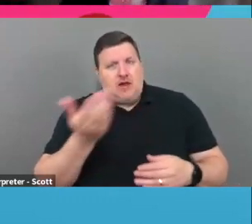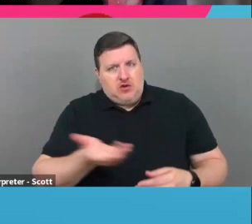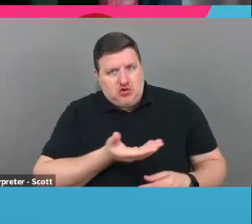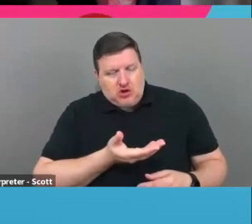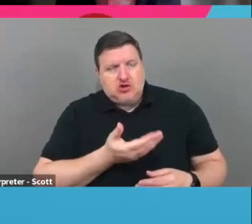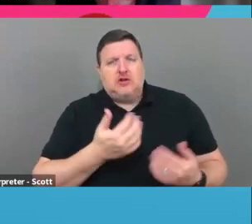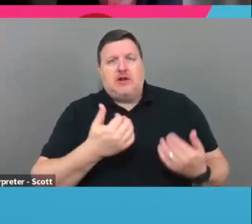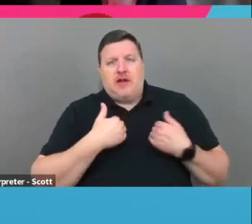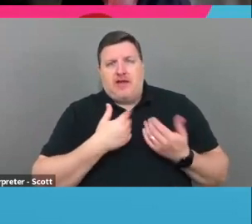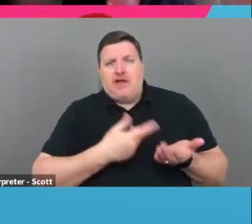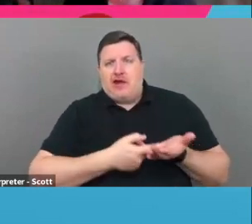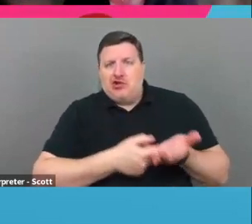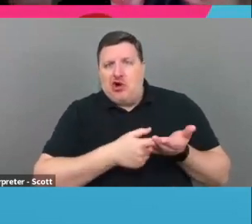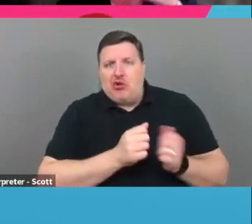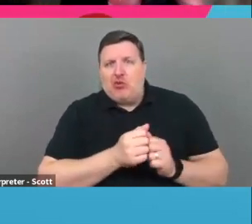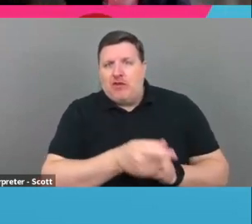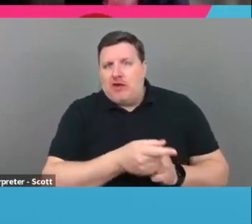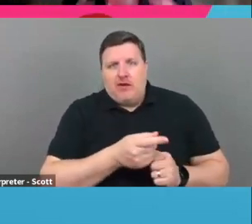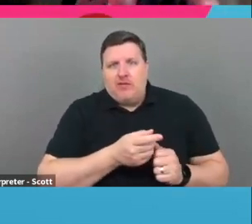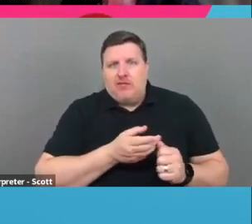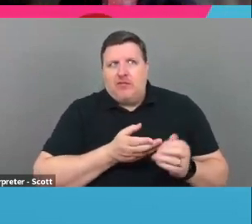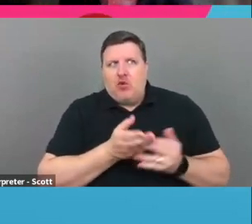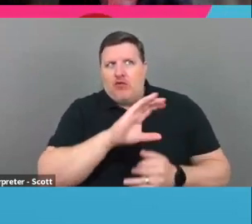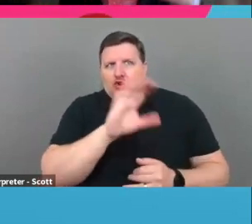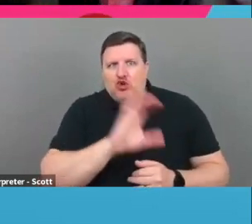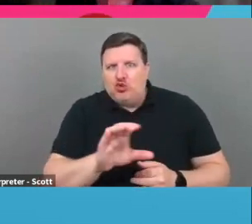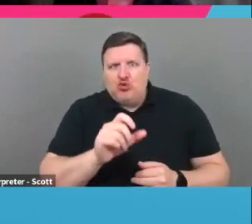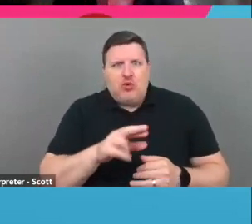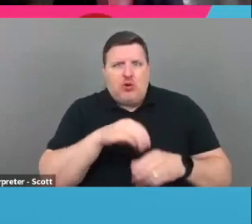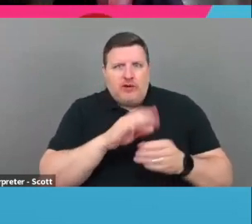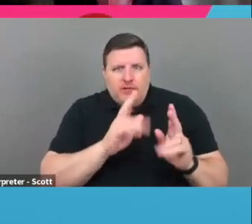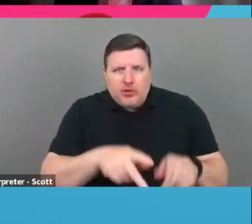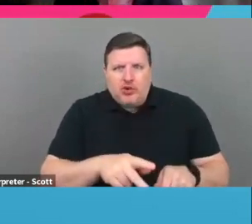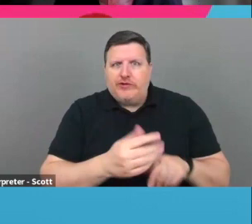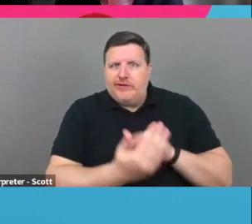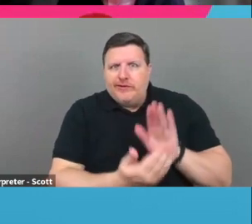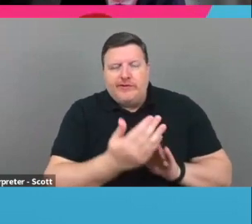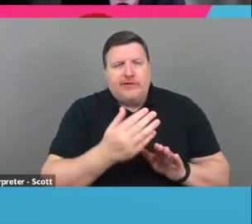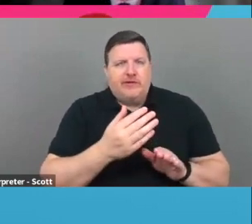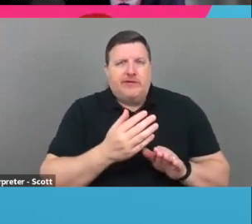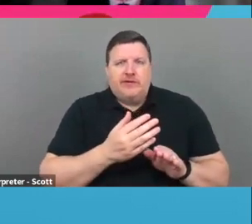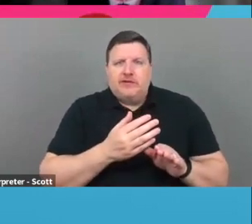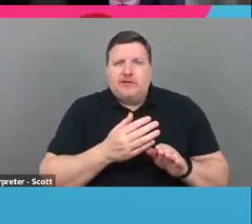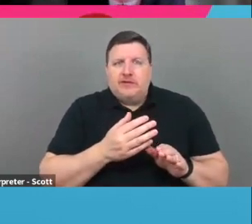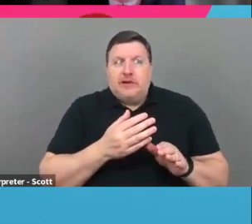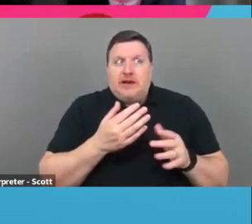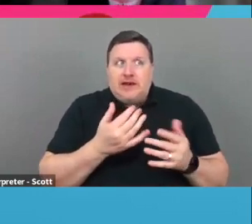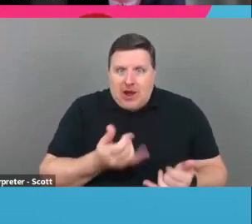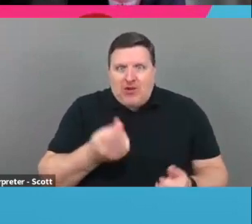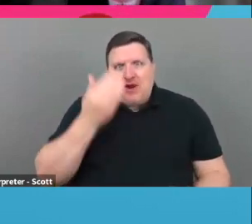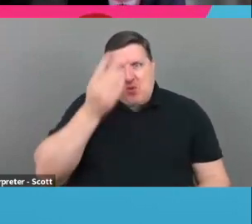You've had that talk over, over Zoom or in person or over coffee. Now they know you.